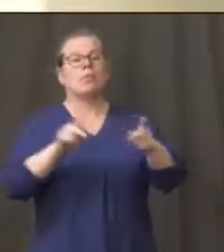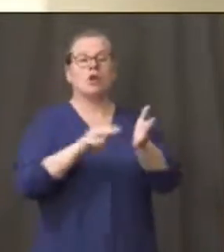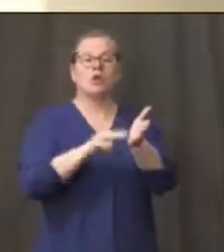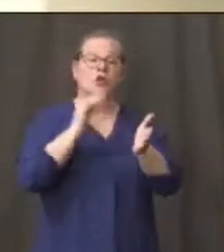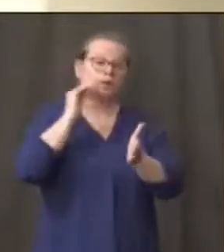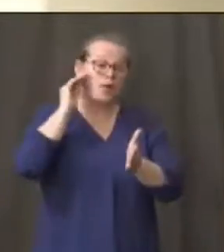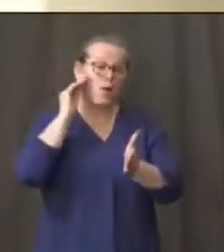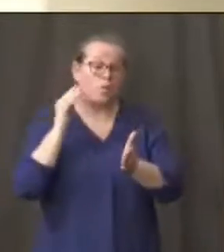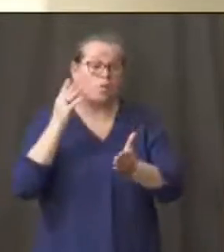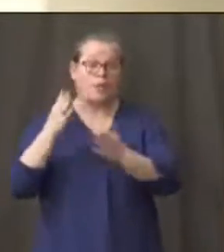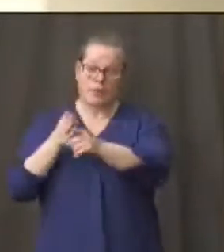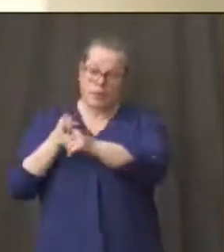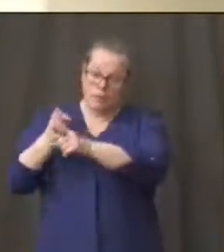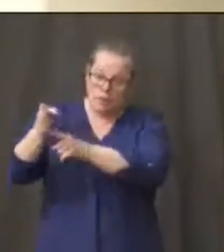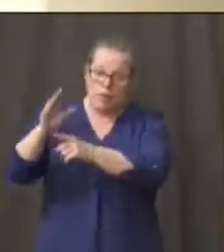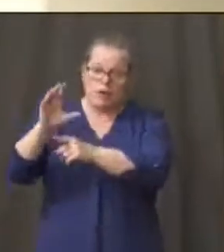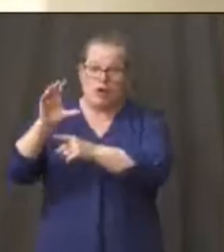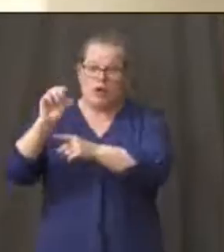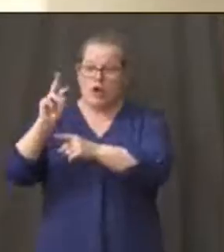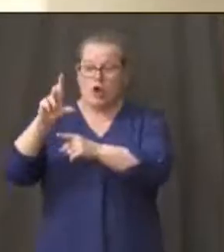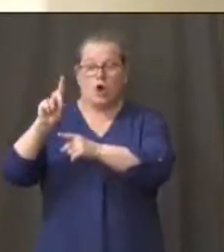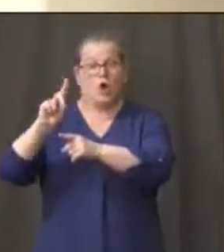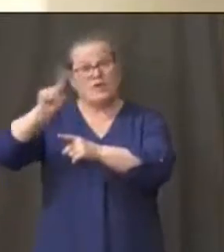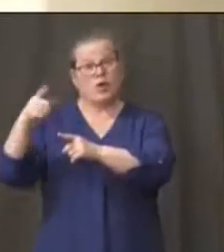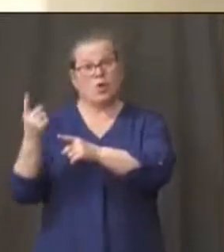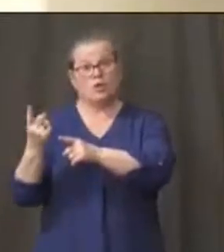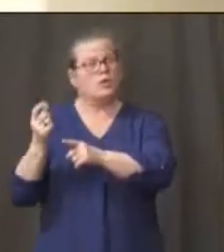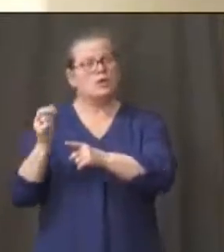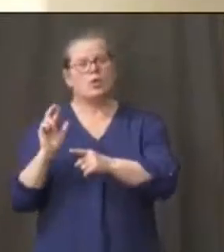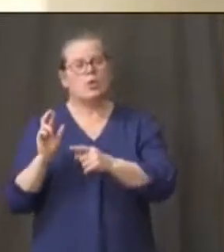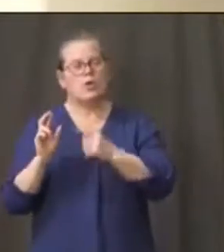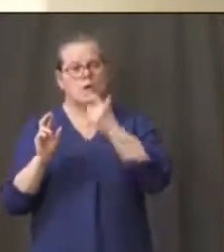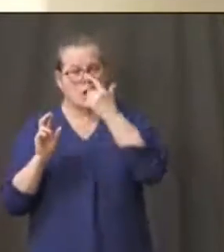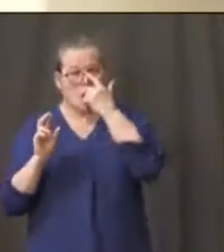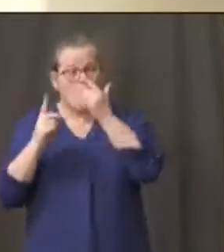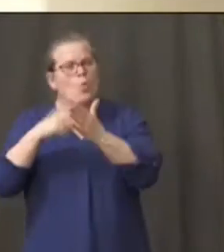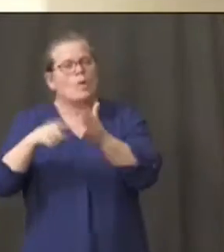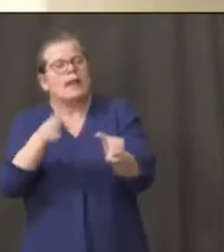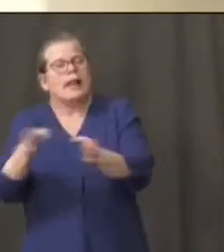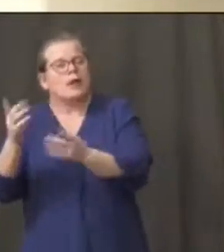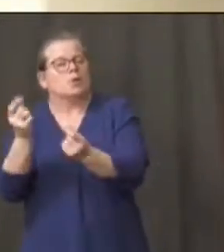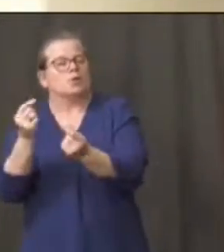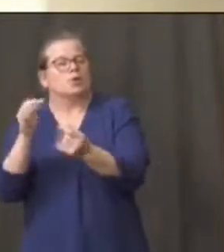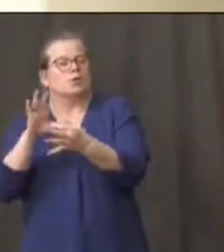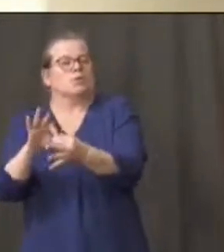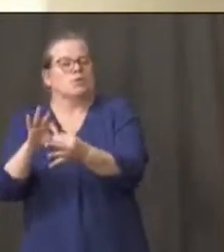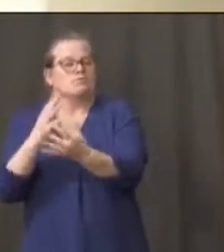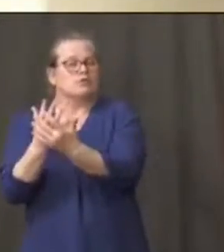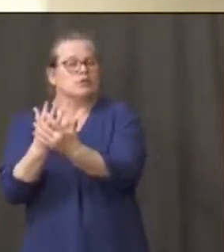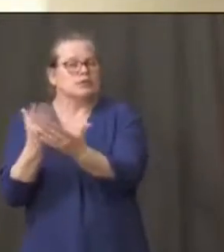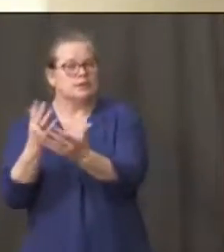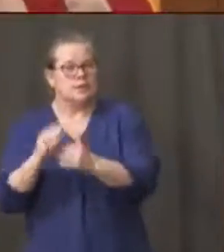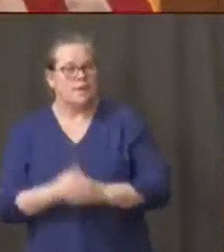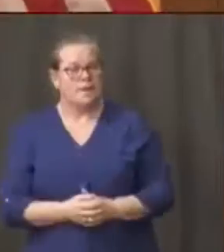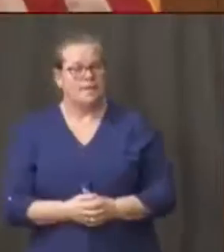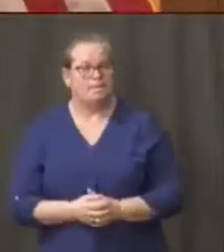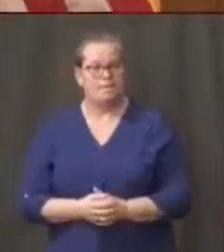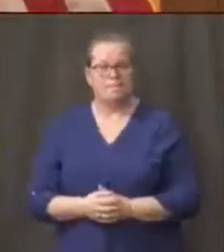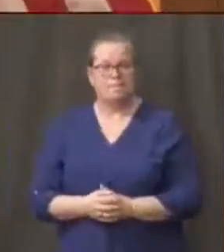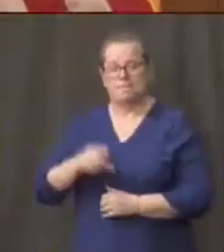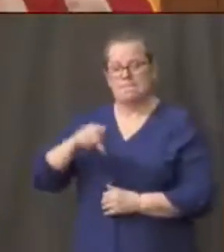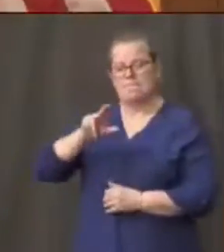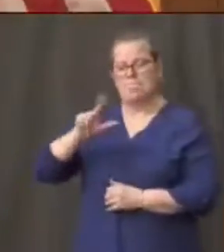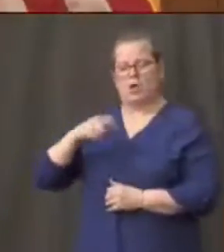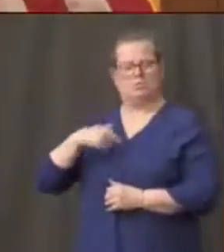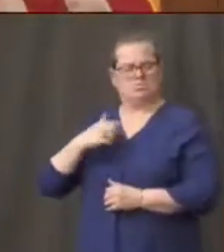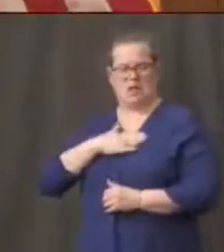and as uh this capacity at northern starts to fill up what is being done in the prisons the one thing um i'll be happy to answer that question